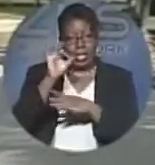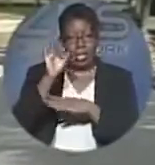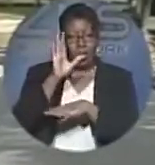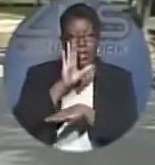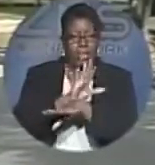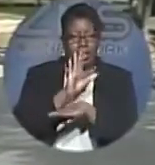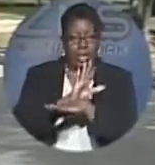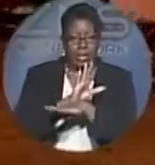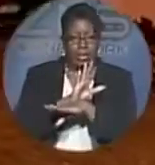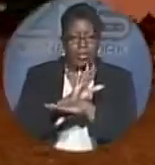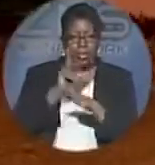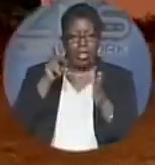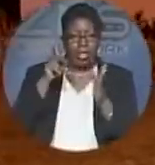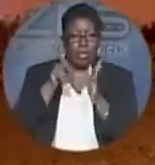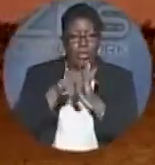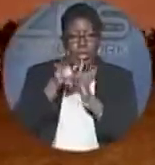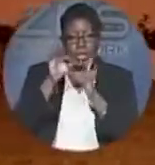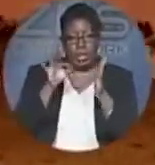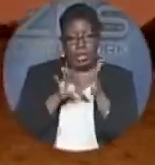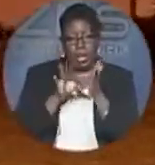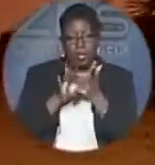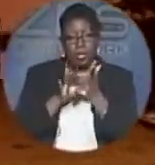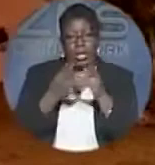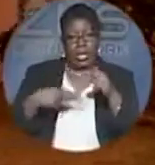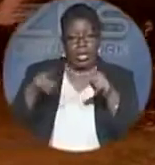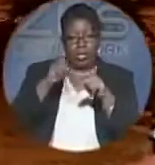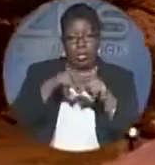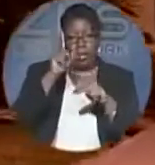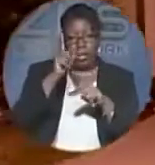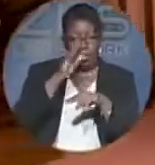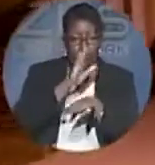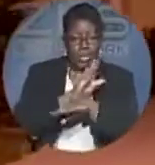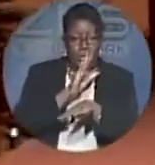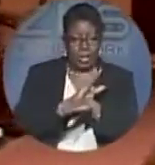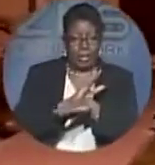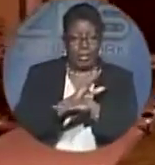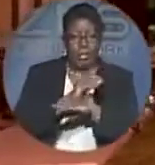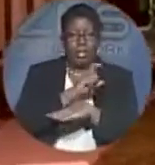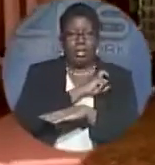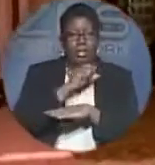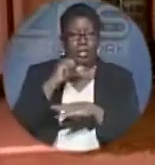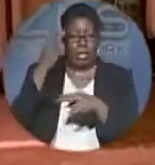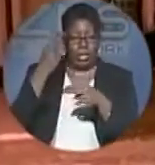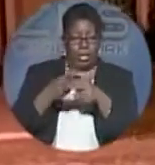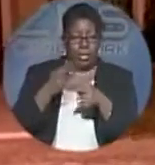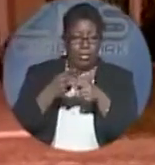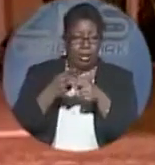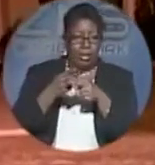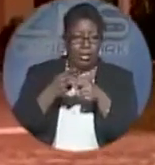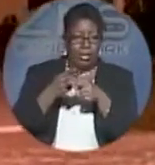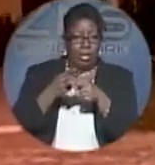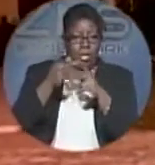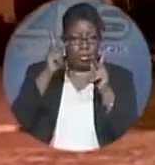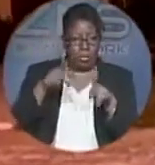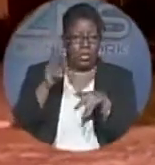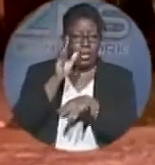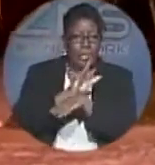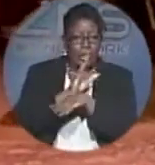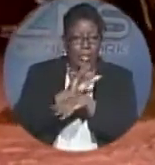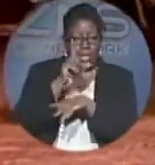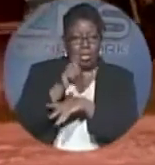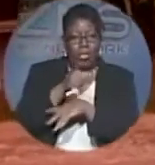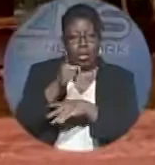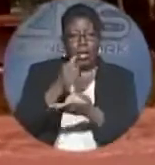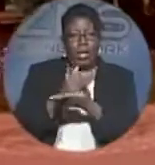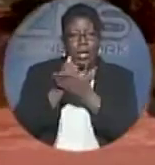The murder count climbed by one overnight and while police have not identified the country's latest murder victim, they need your help in locating the